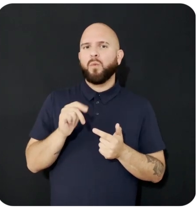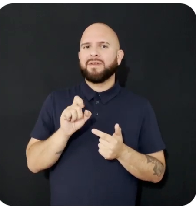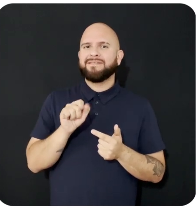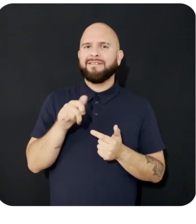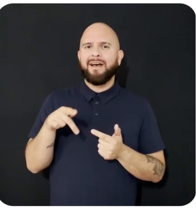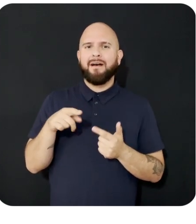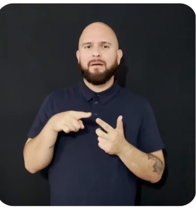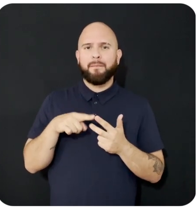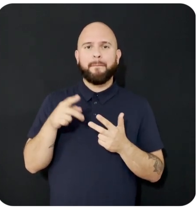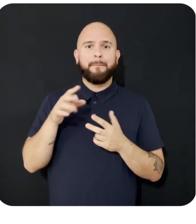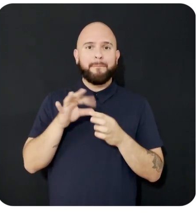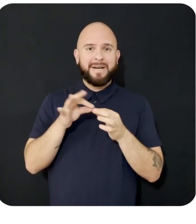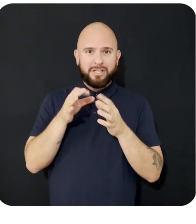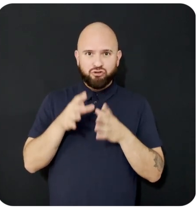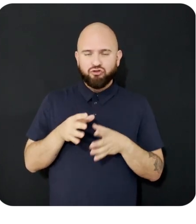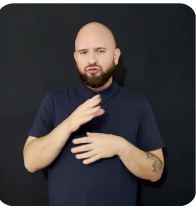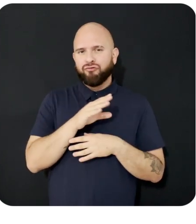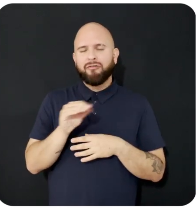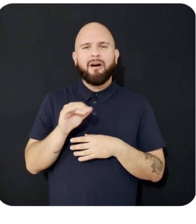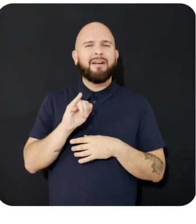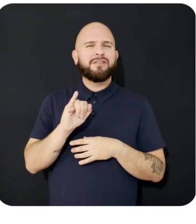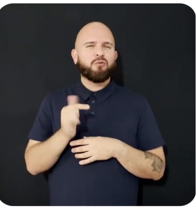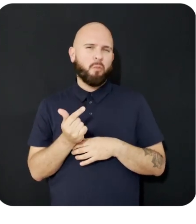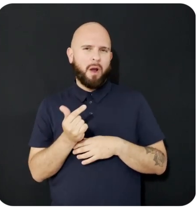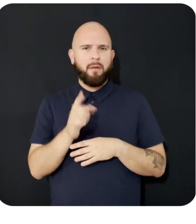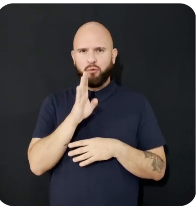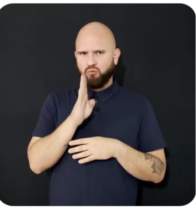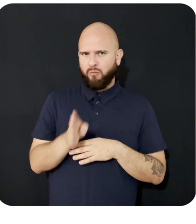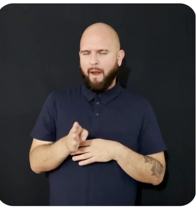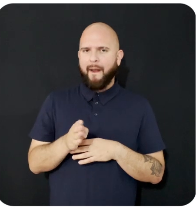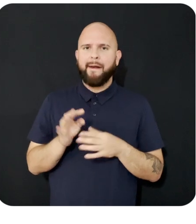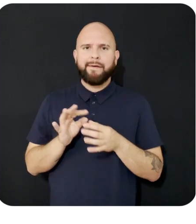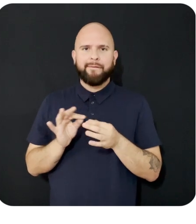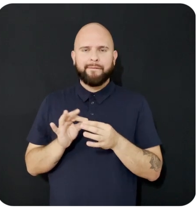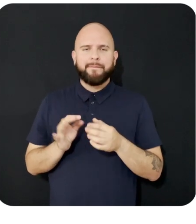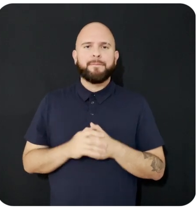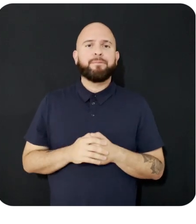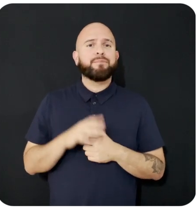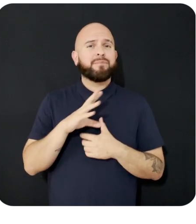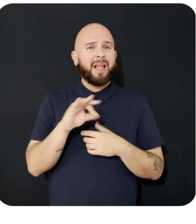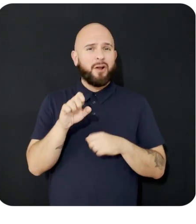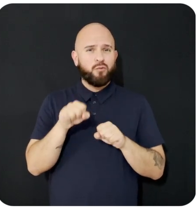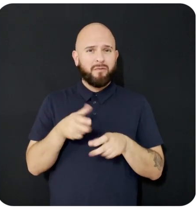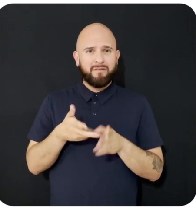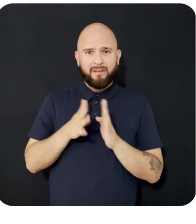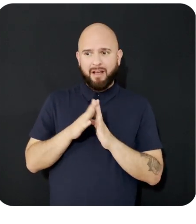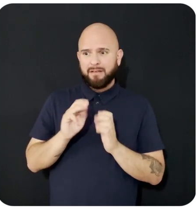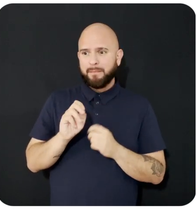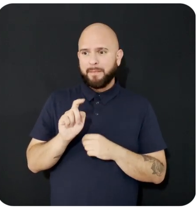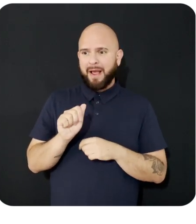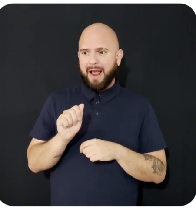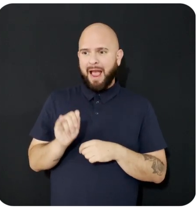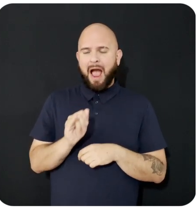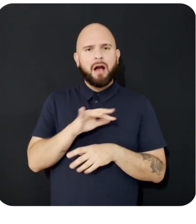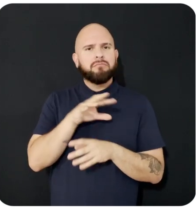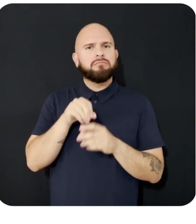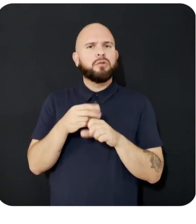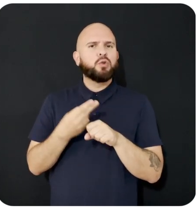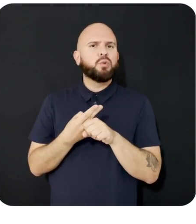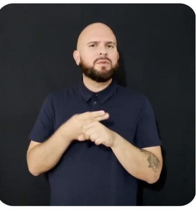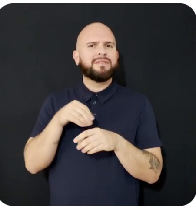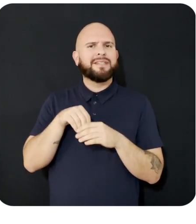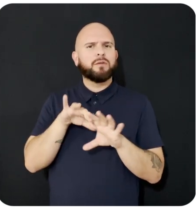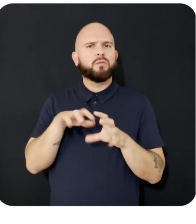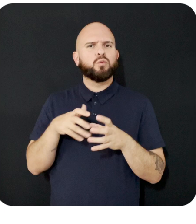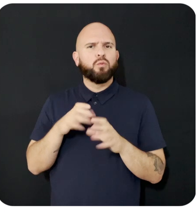Instagram Direct. You can also invoke Meta AI in an existing group chat to get recommendations, how to